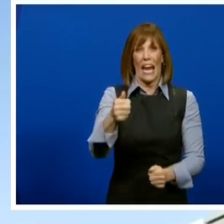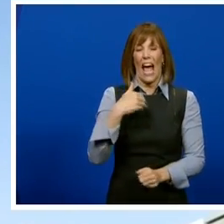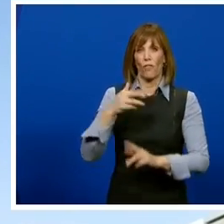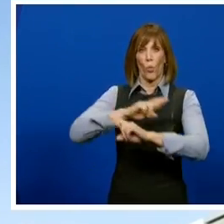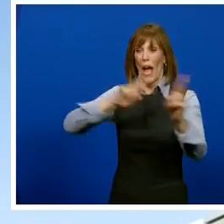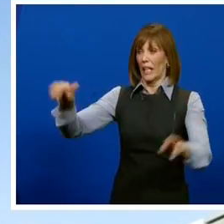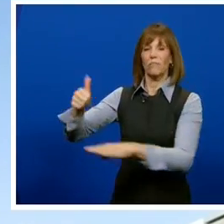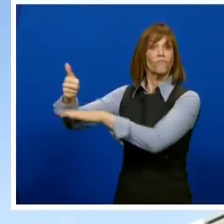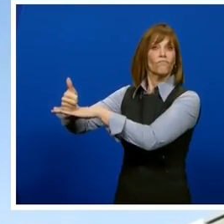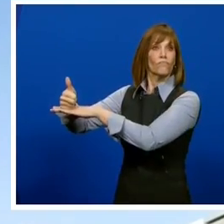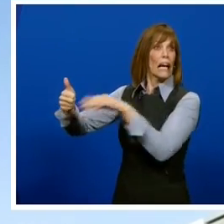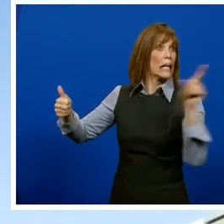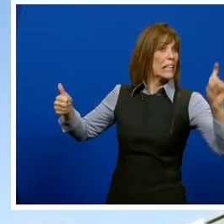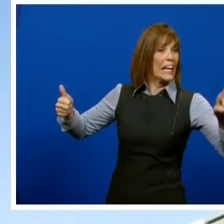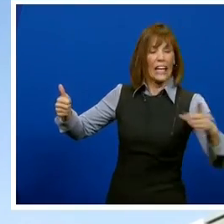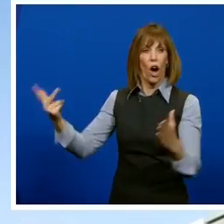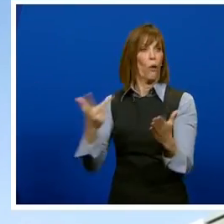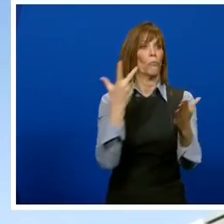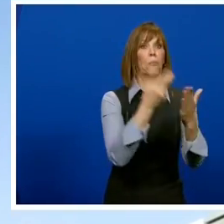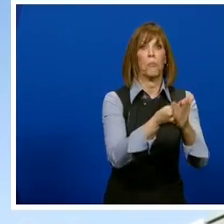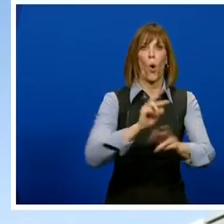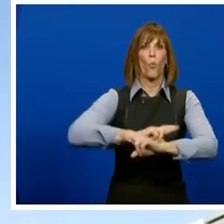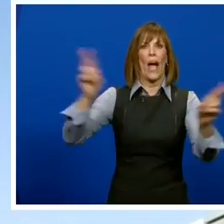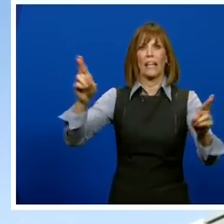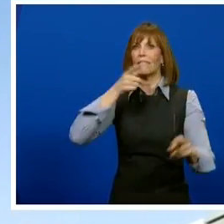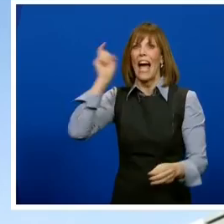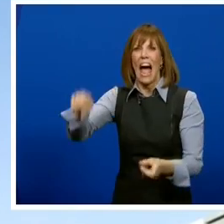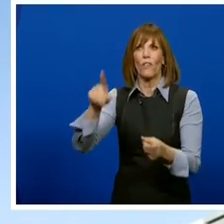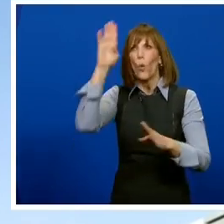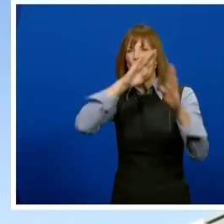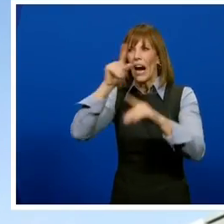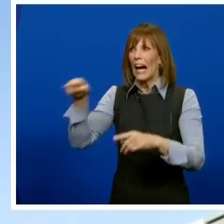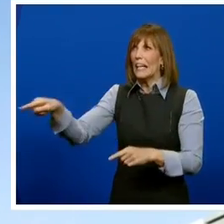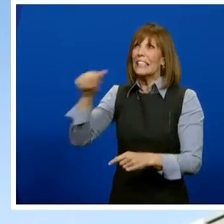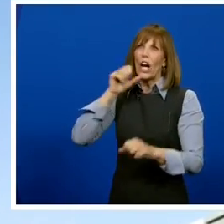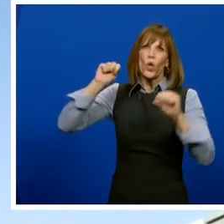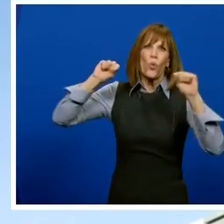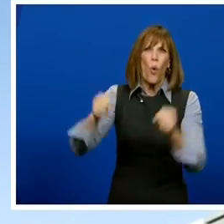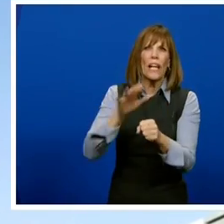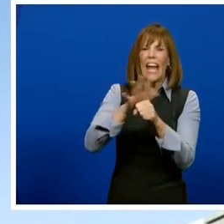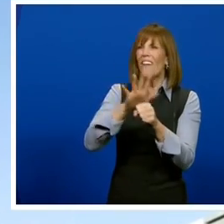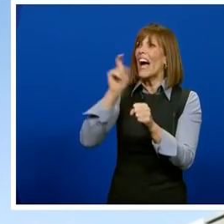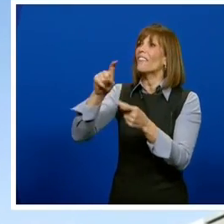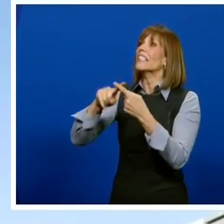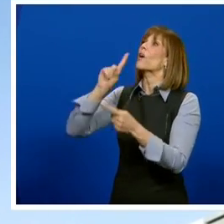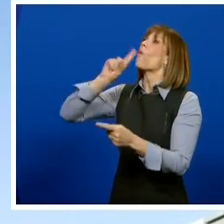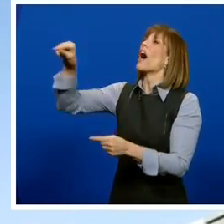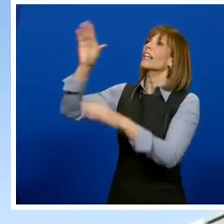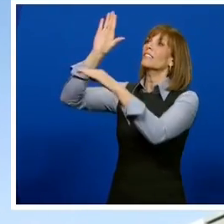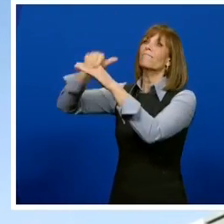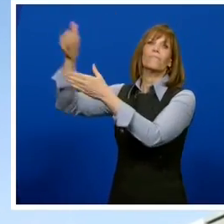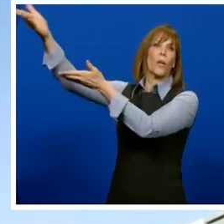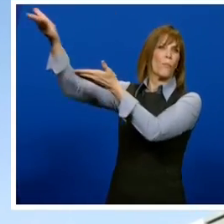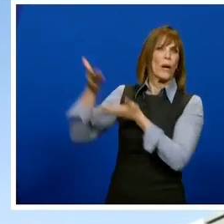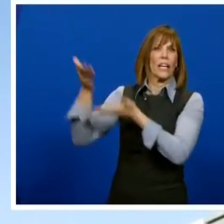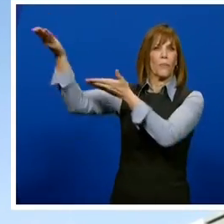vaccine stored and have your patients come in at any time to get that vaccine.